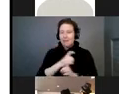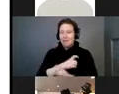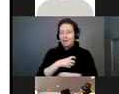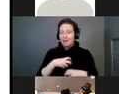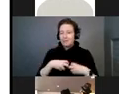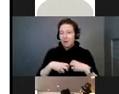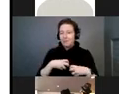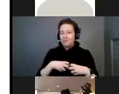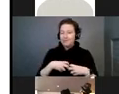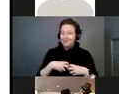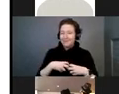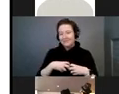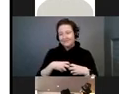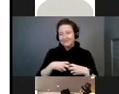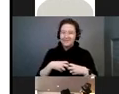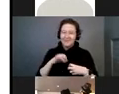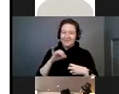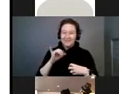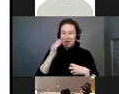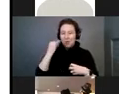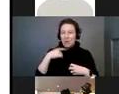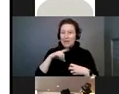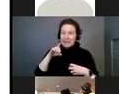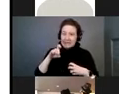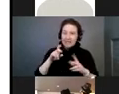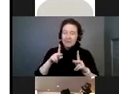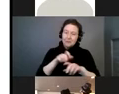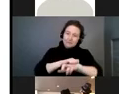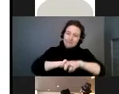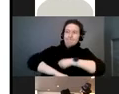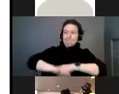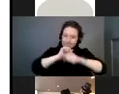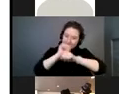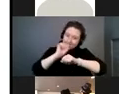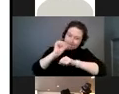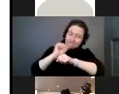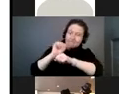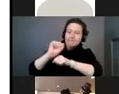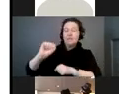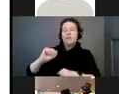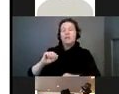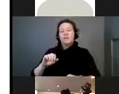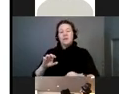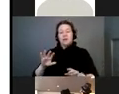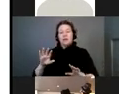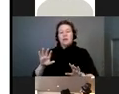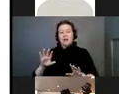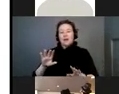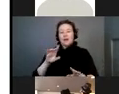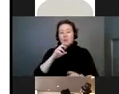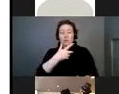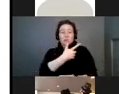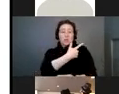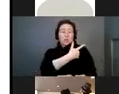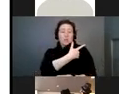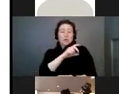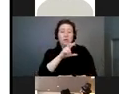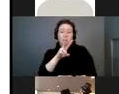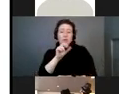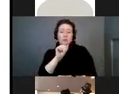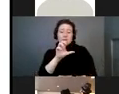that's why we need the best people in the world working on this. I will say that vaccine trials are in the works.